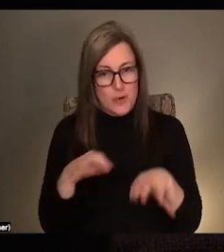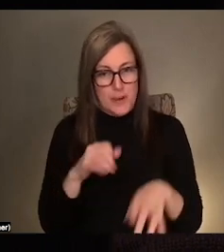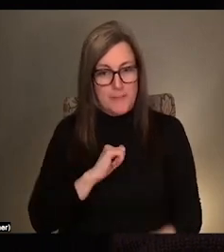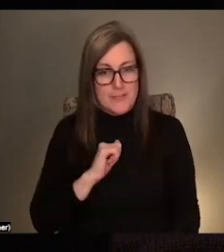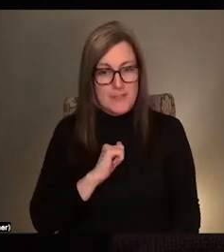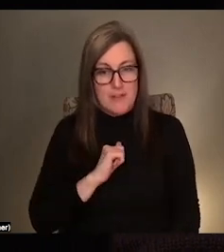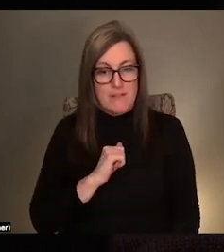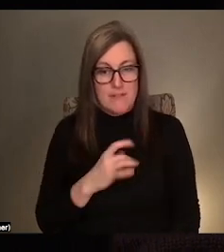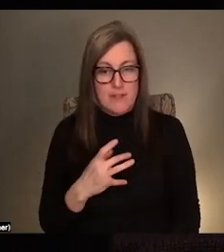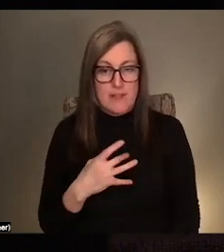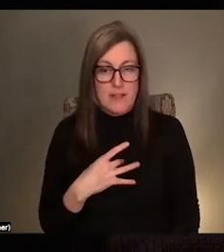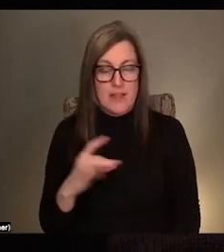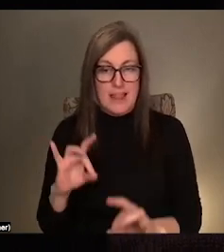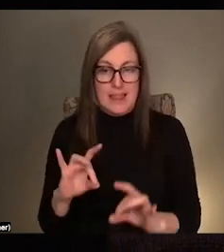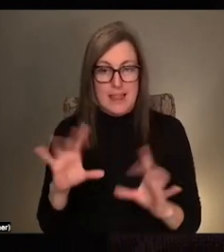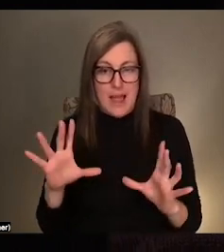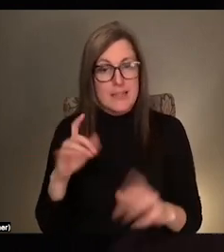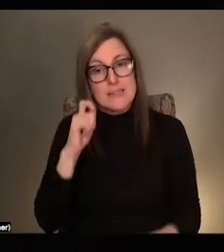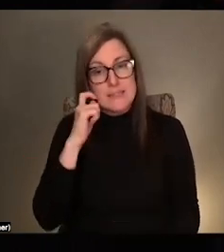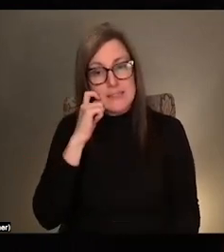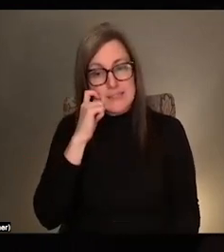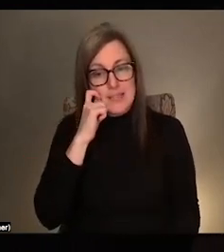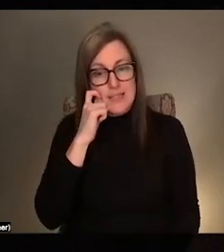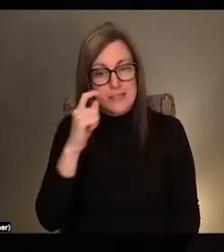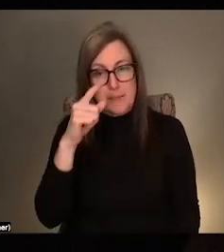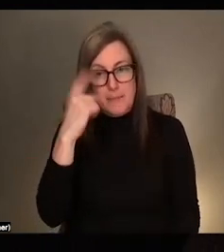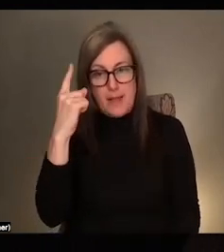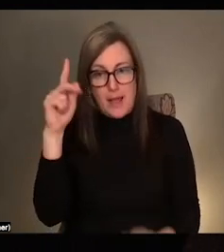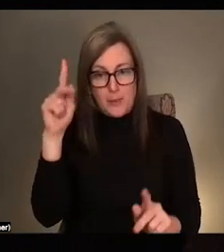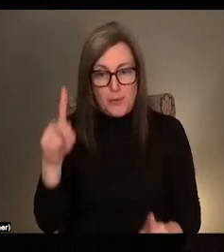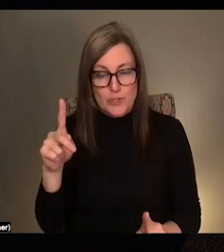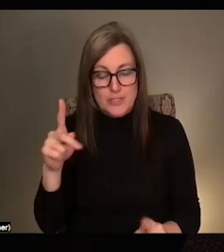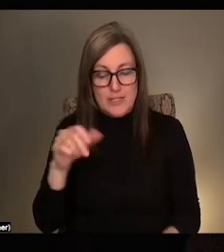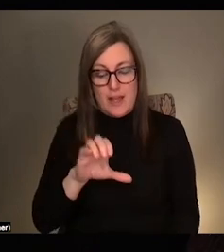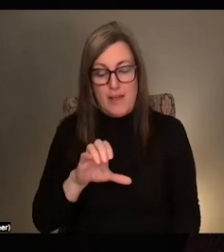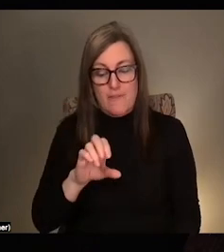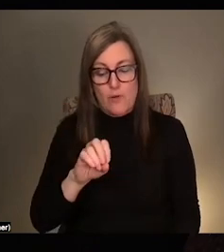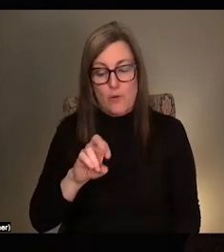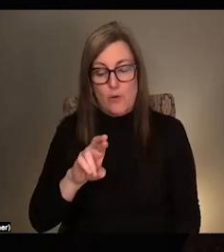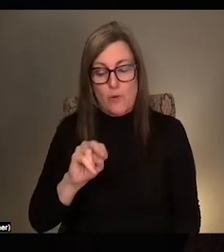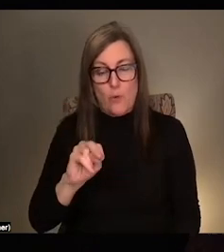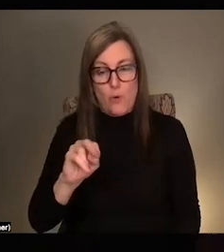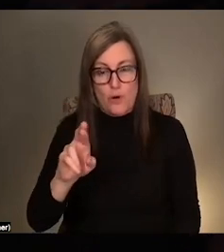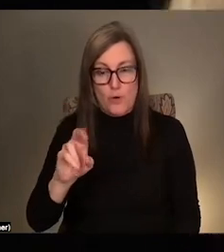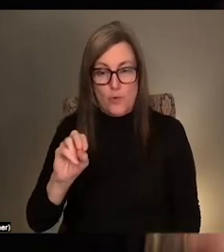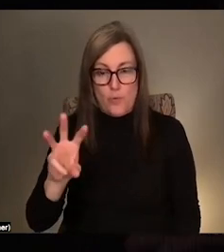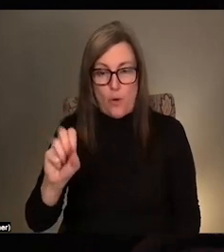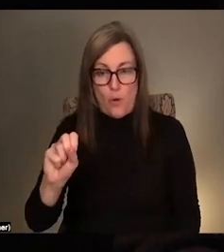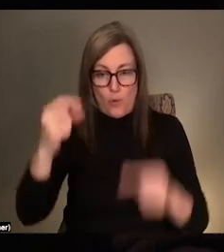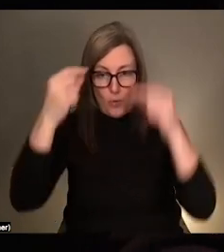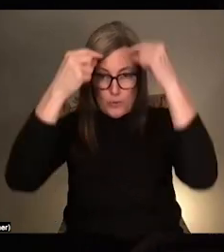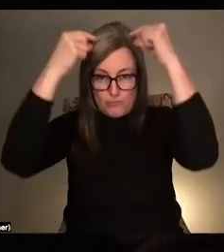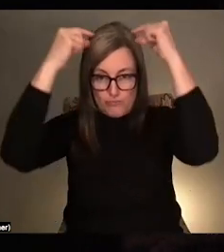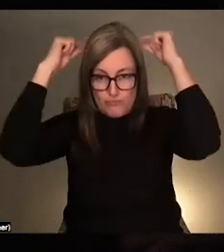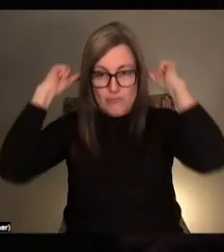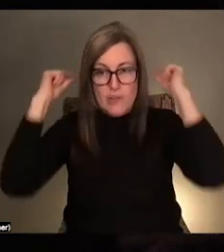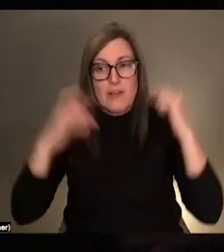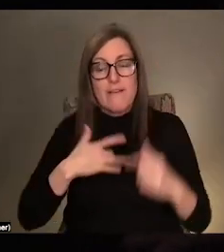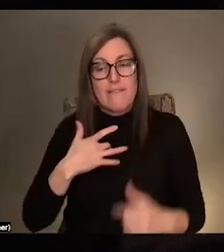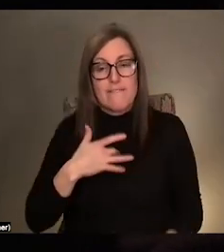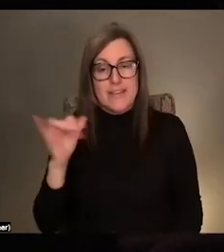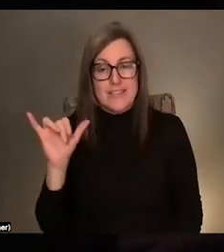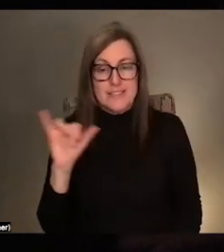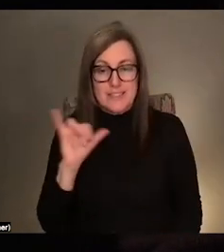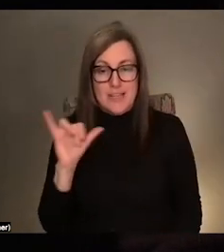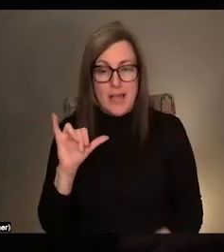light skinned black person. I'm wearing cornrows that feel like train tracks. And my